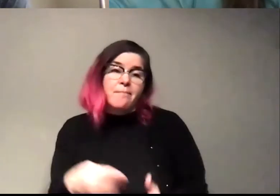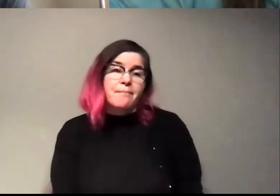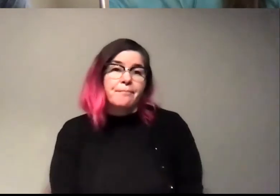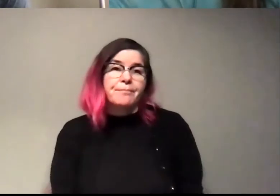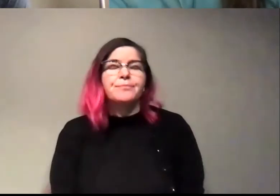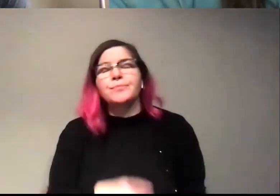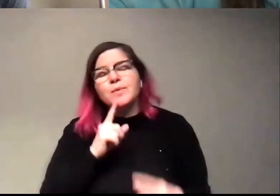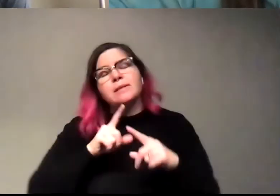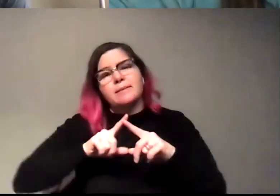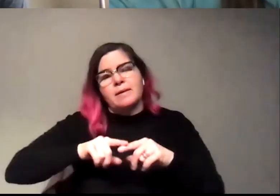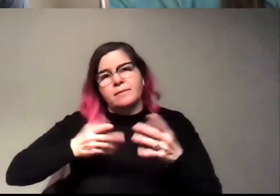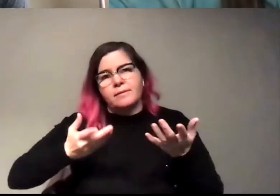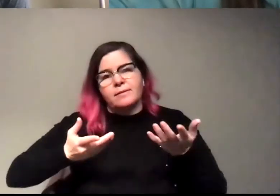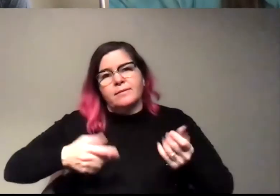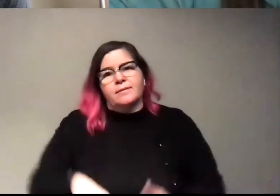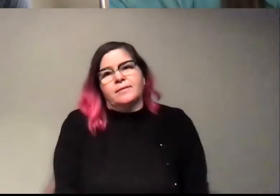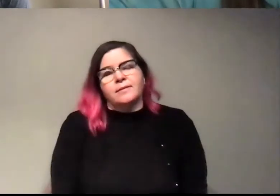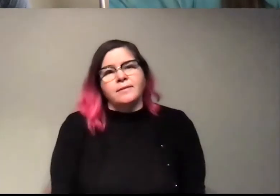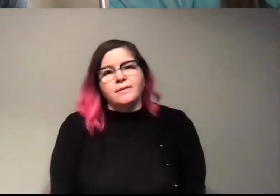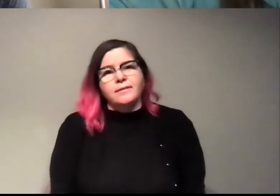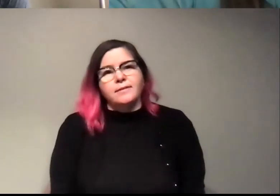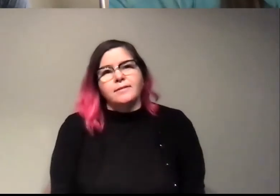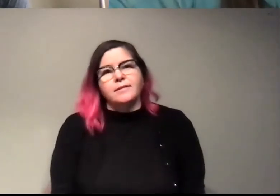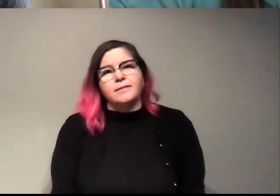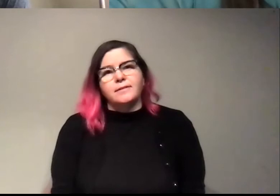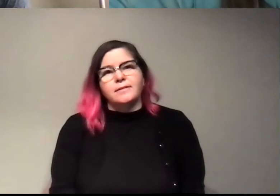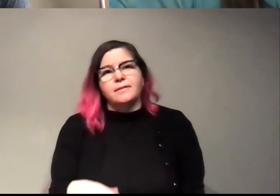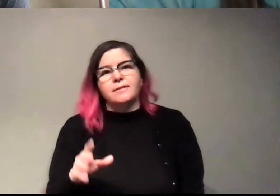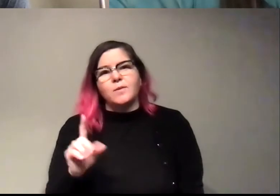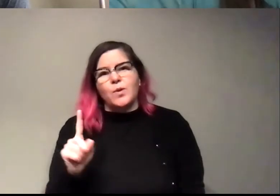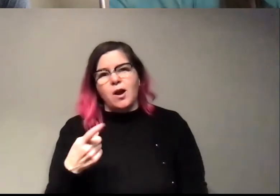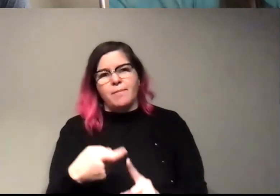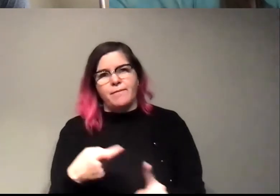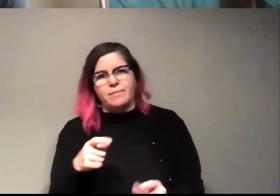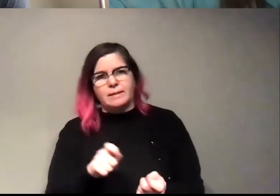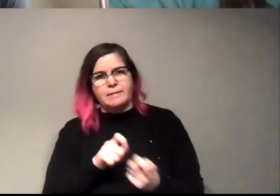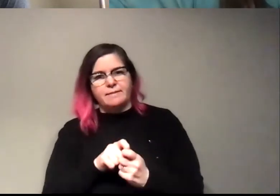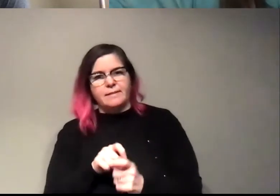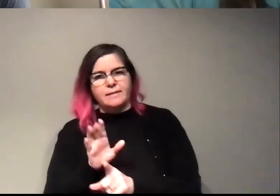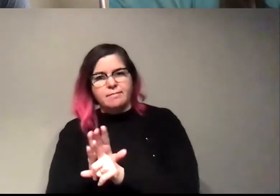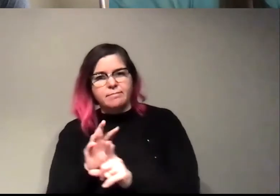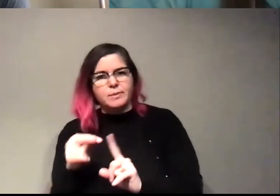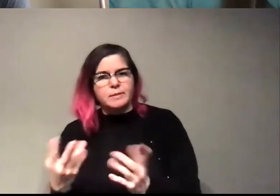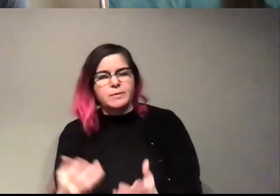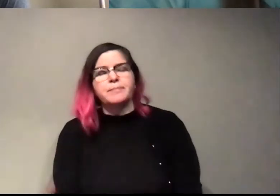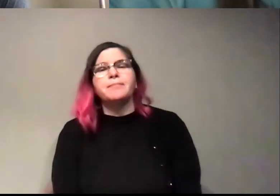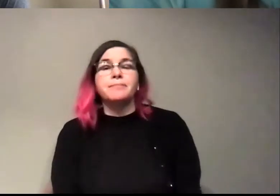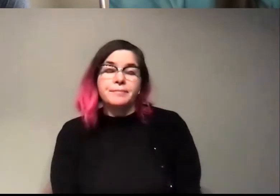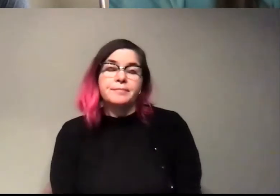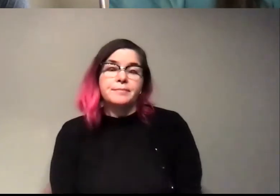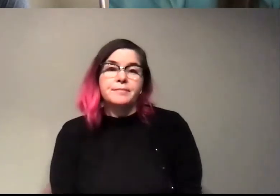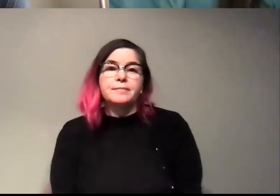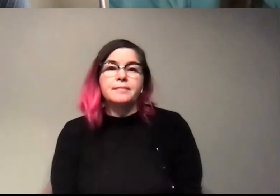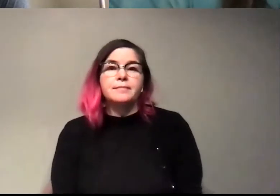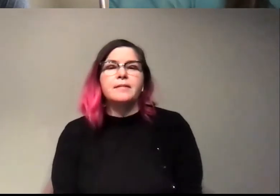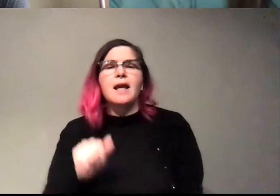depends on, you know, the answer I give kind of depends on where the question asker is coming from. Yeah. Yeah. A question from AR